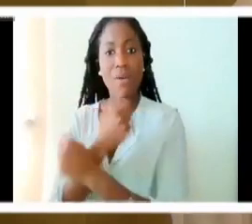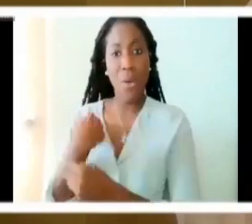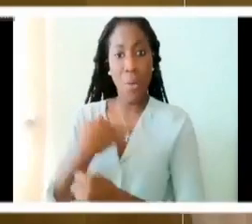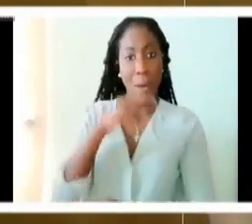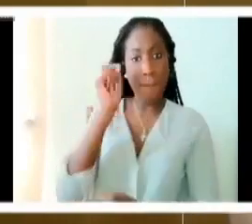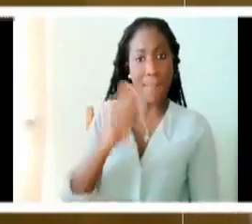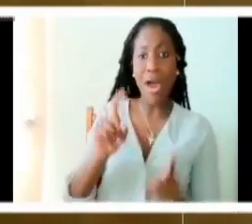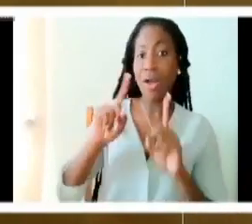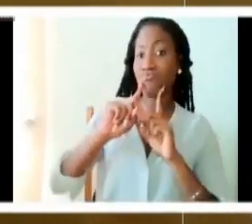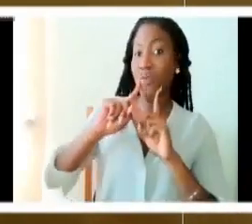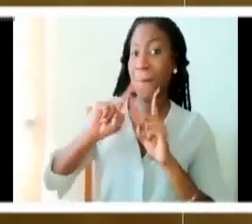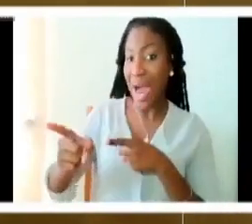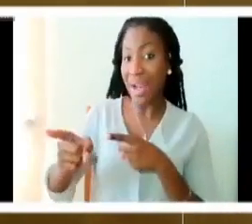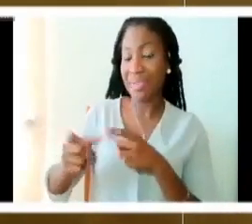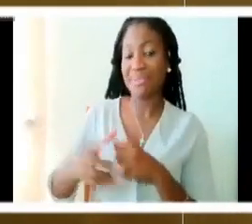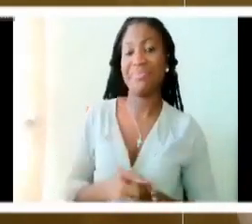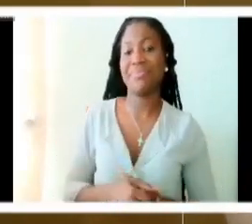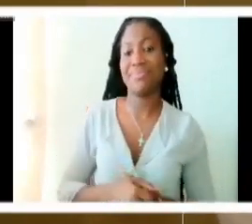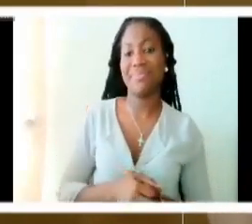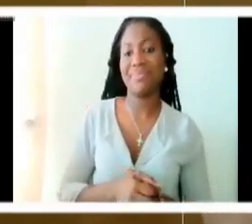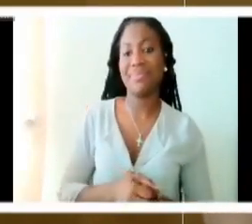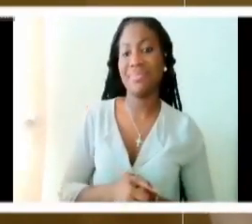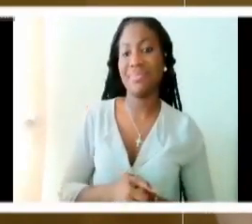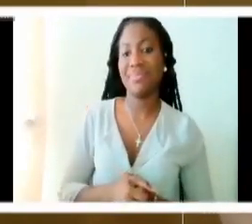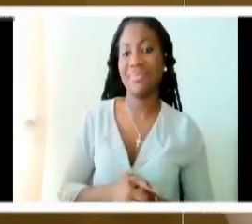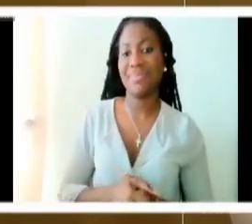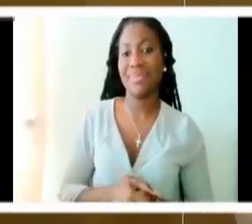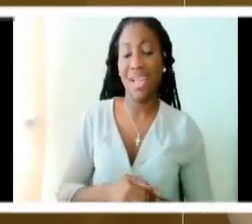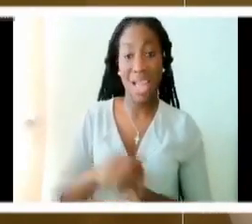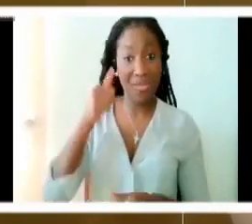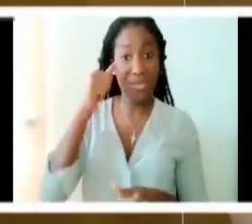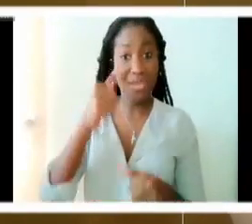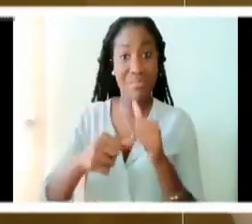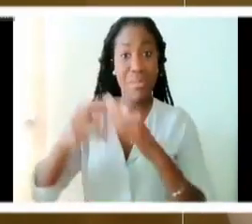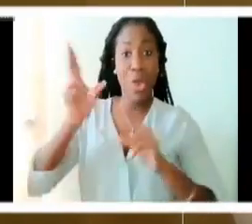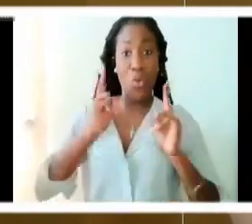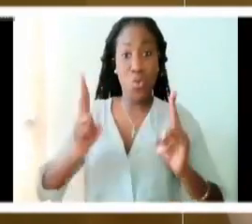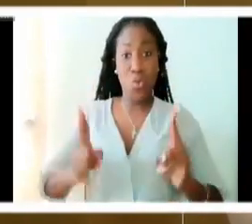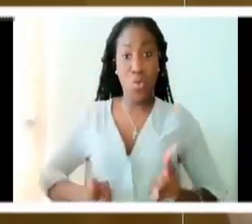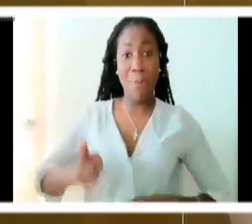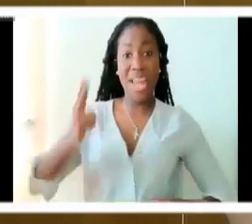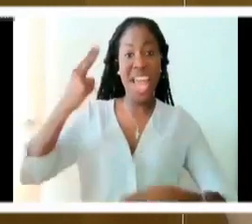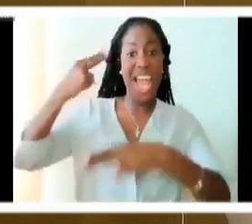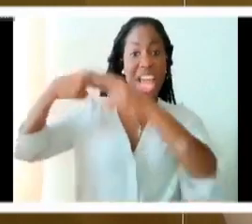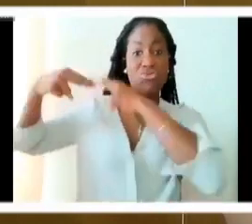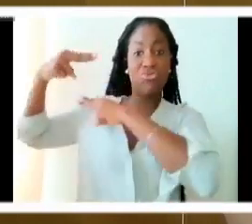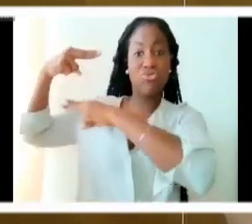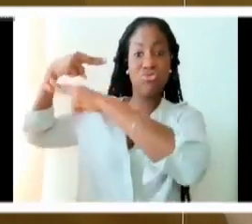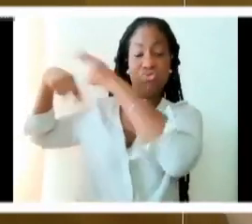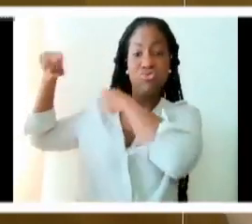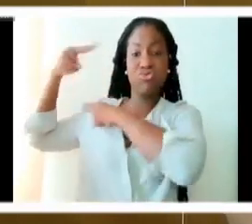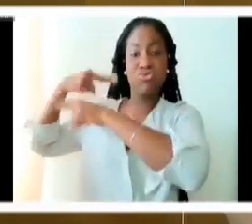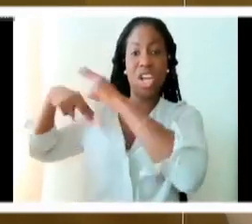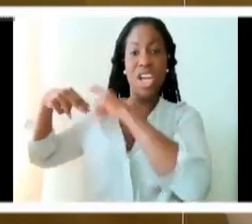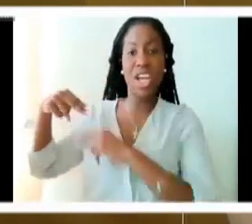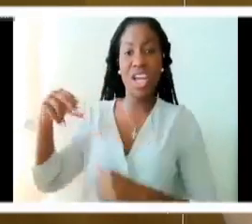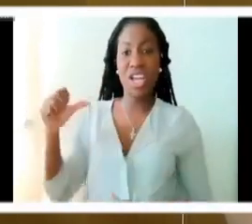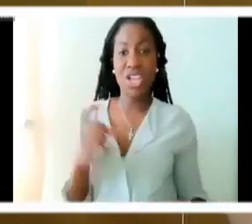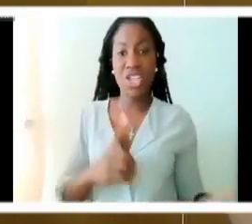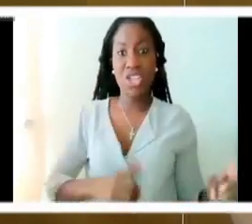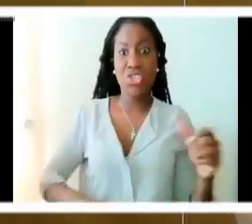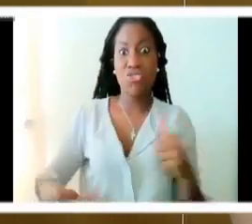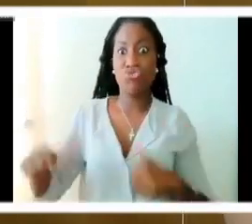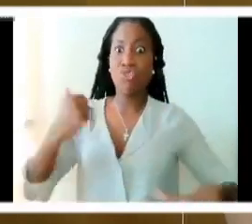And the whole drama of human history is the drama of our poor response to the